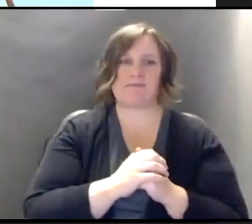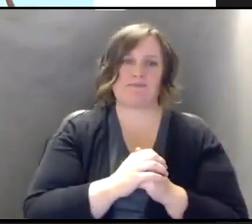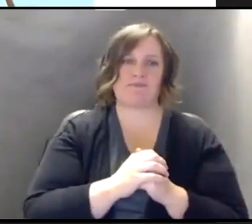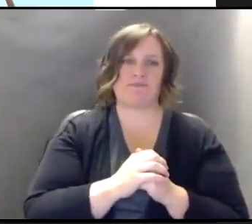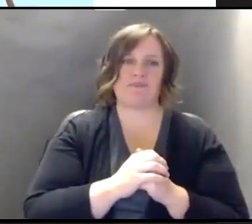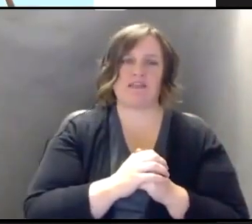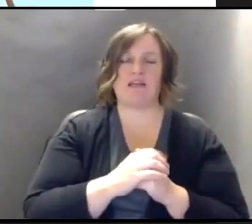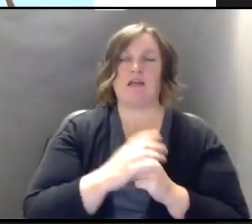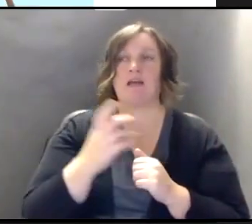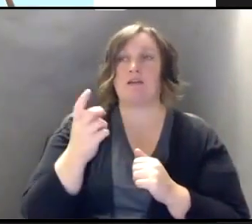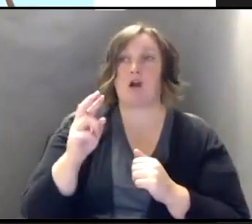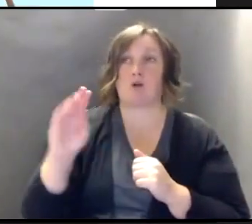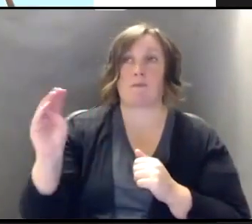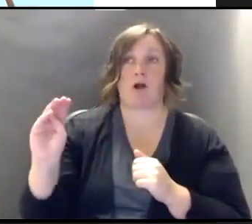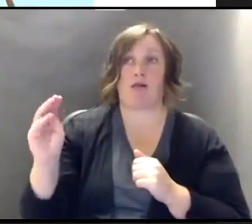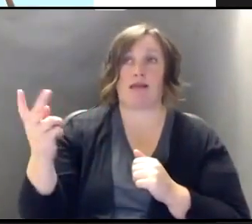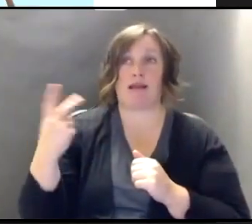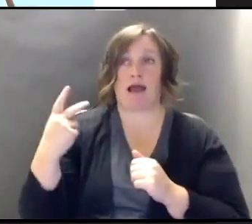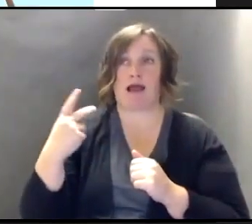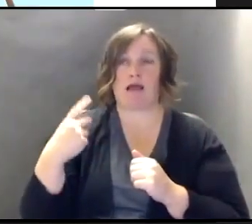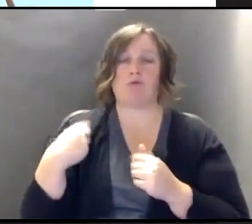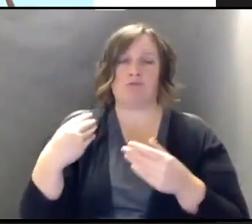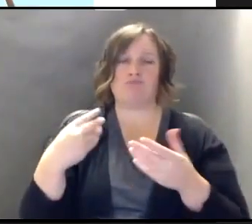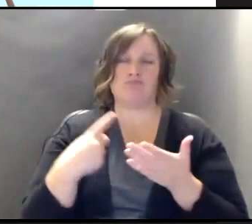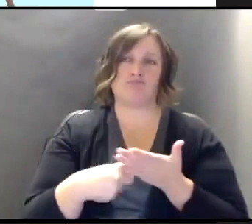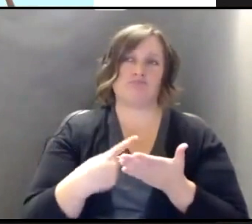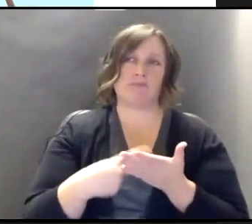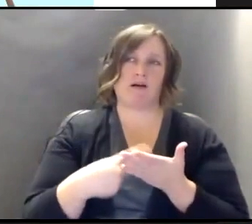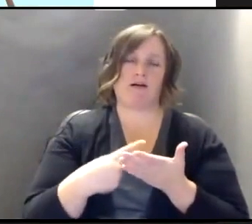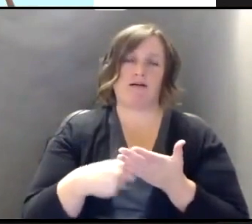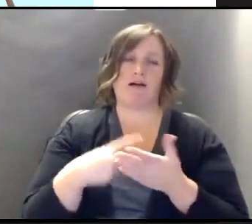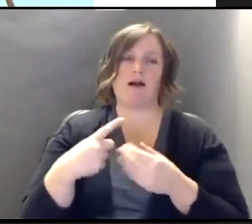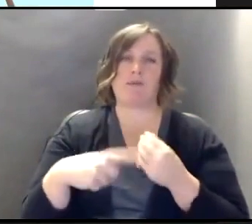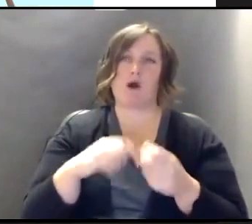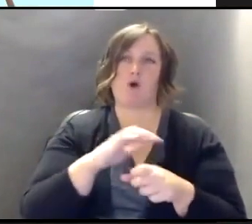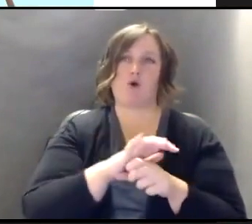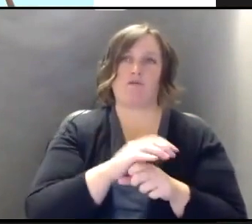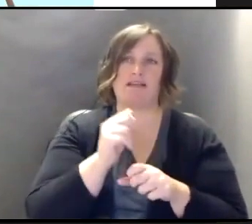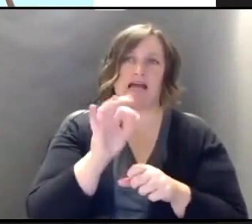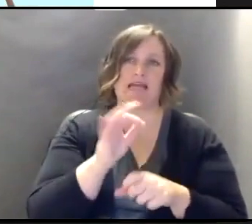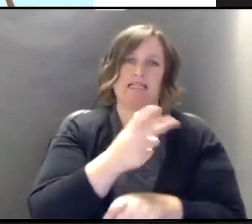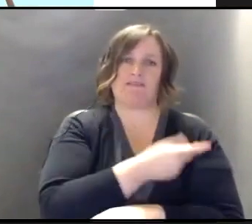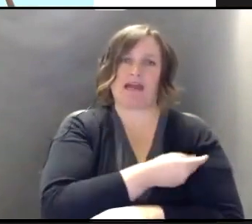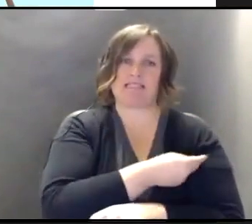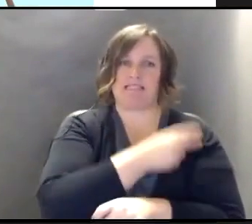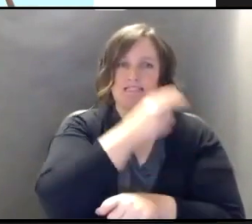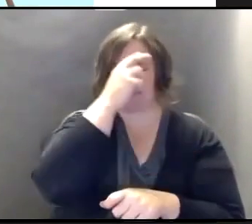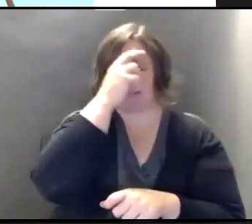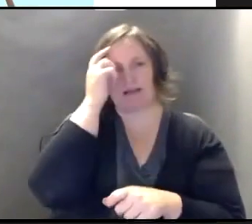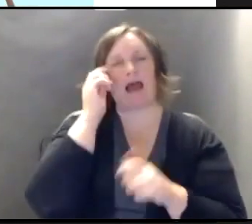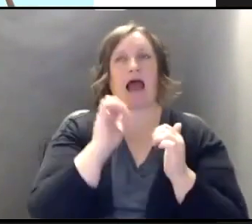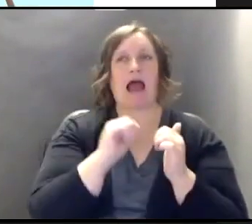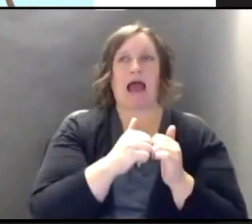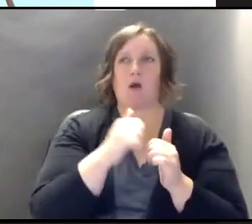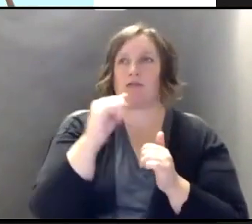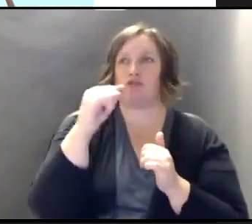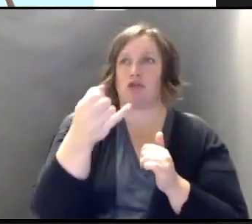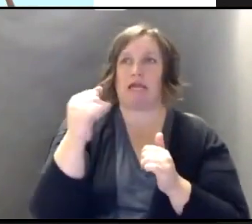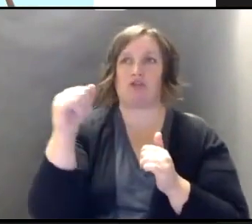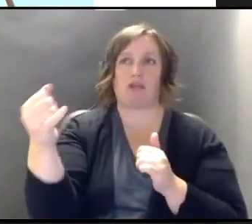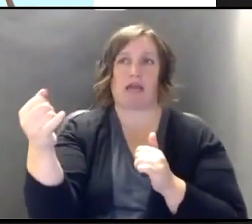Dr. McCauley and I are going to spend the next few minutes talking about COVID-19 vaccines and how the J&J vaccine